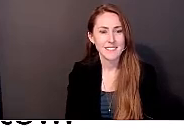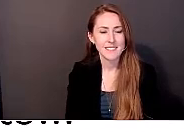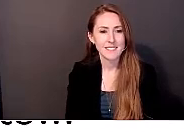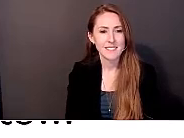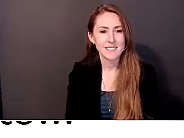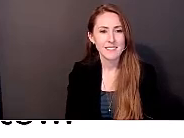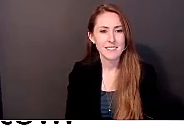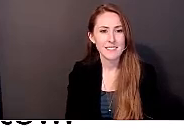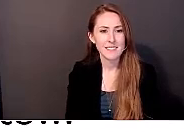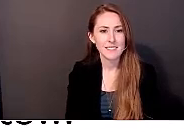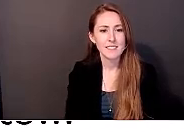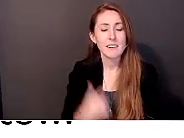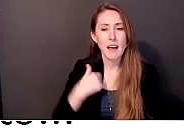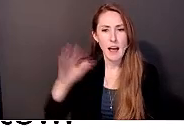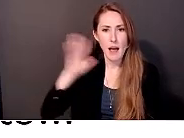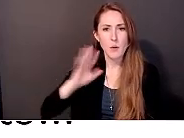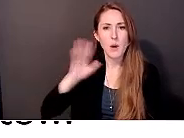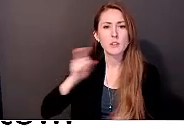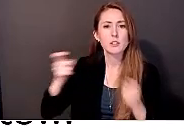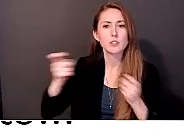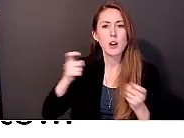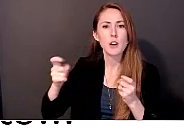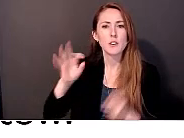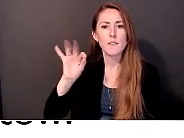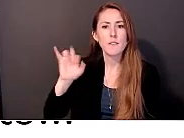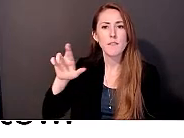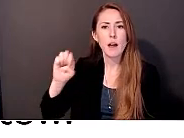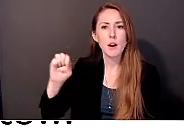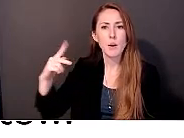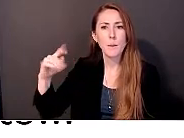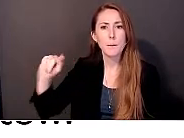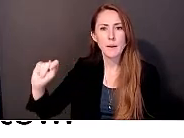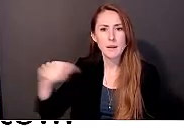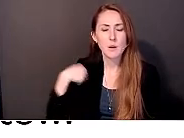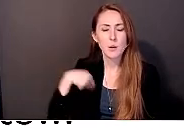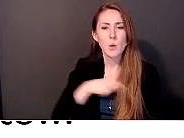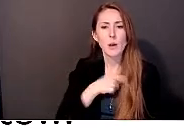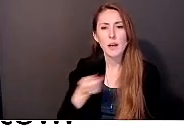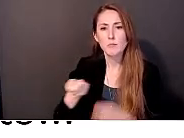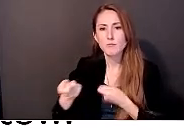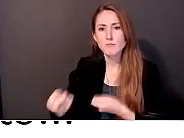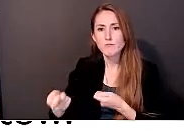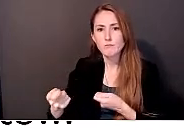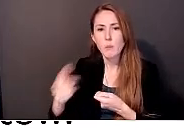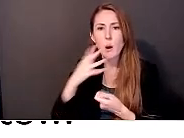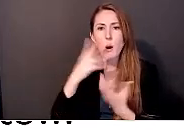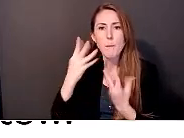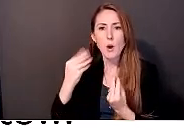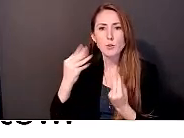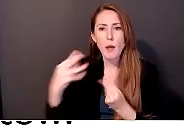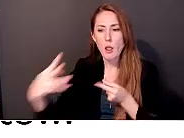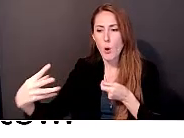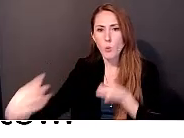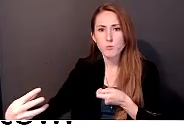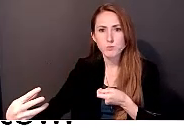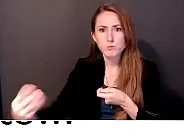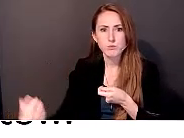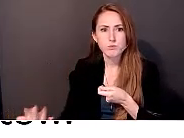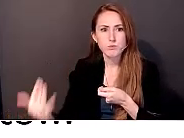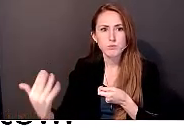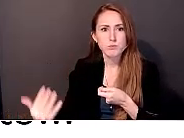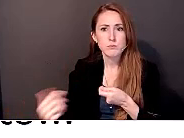I was in charge of the fire pit, we roasted marshmallows, and those kinds of things. This is a community event that we have.